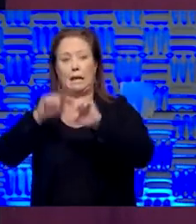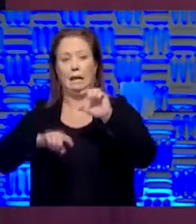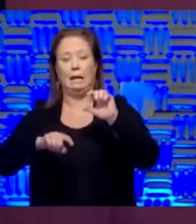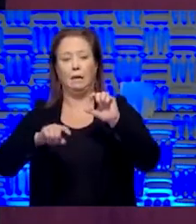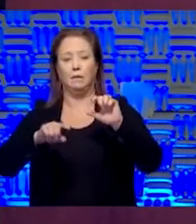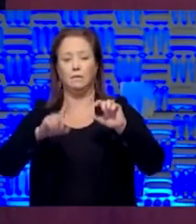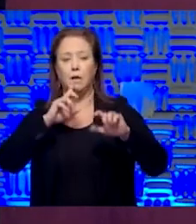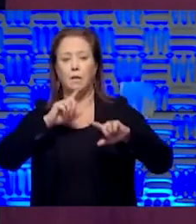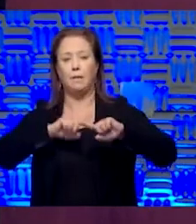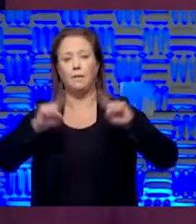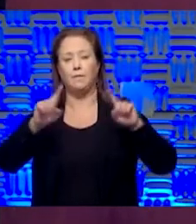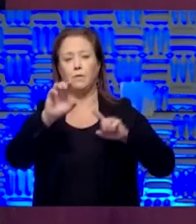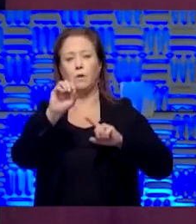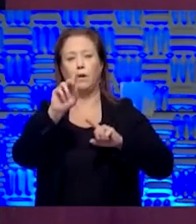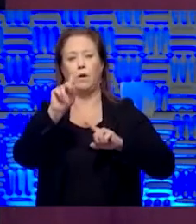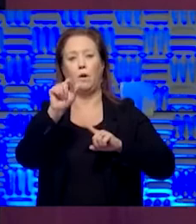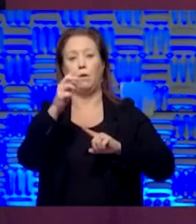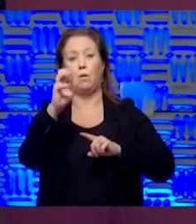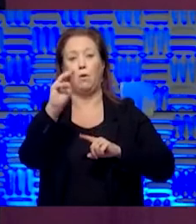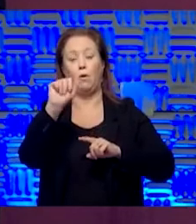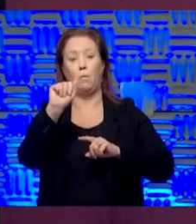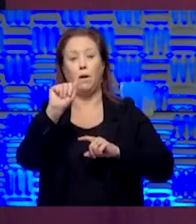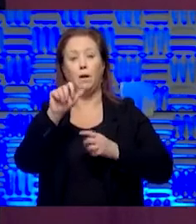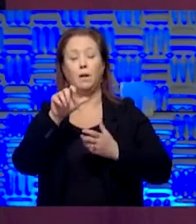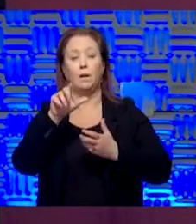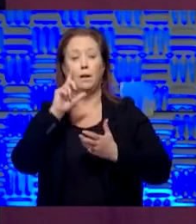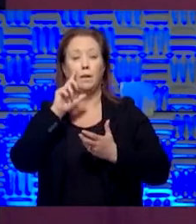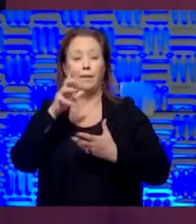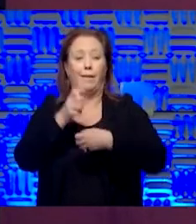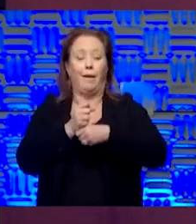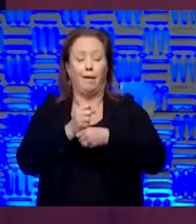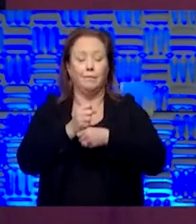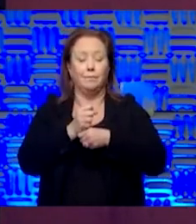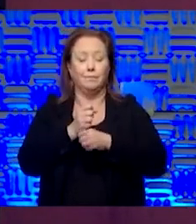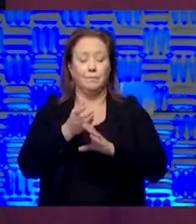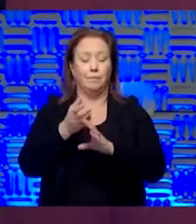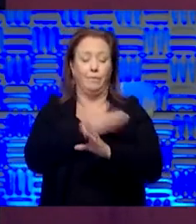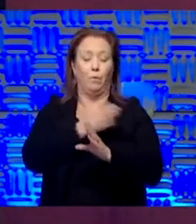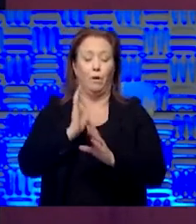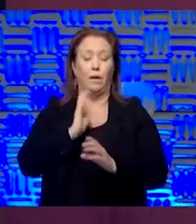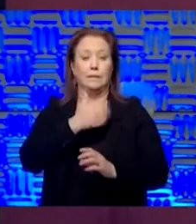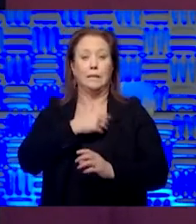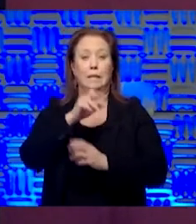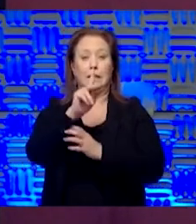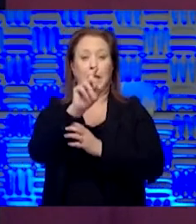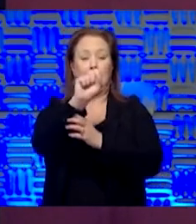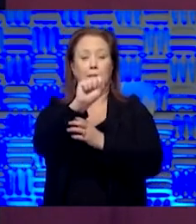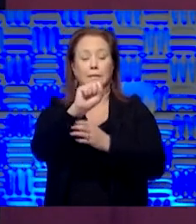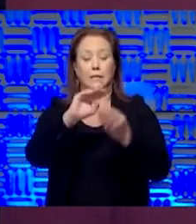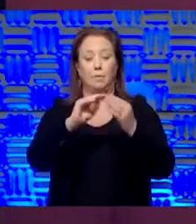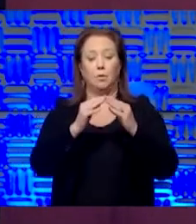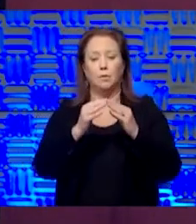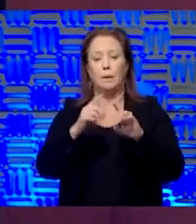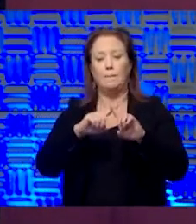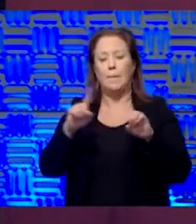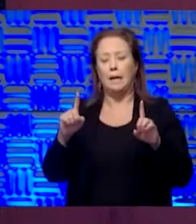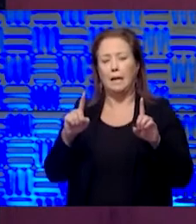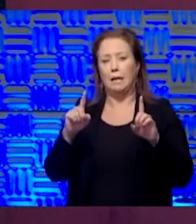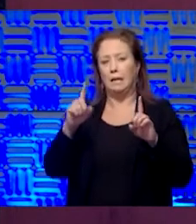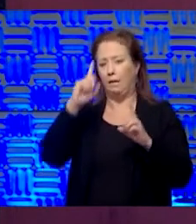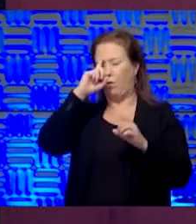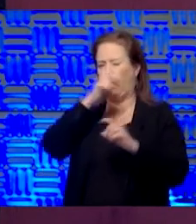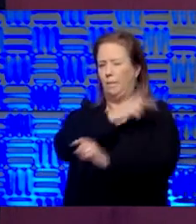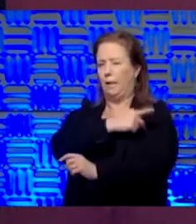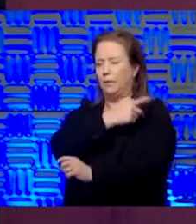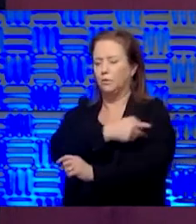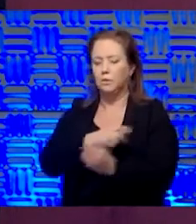those differences, other than to say Oklahoma got ahead of Kansas when they got out of the blocks. Missouri got ahead of Kansas in terms of numbers that Kansas had, but in terms of the